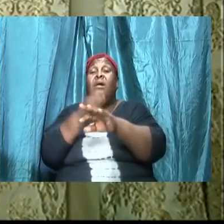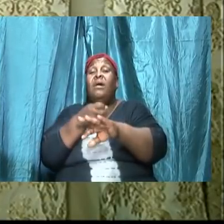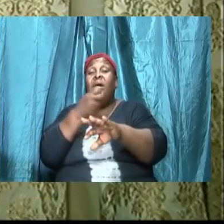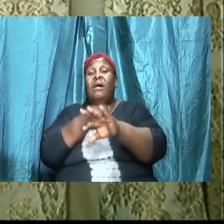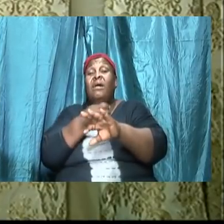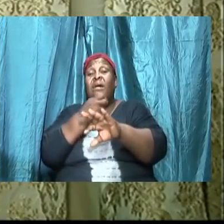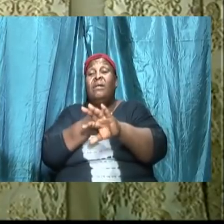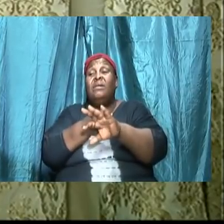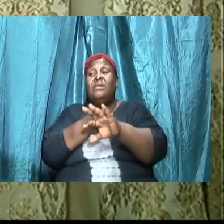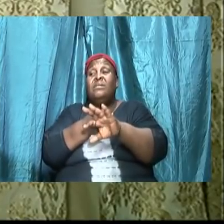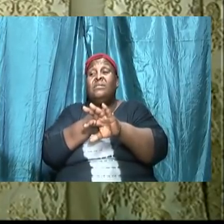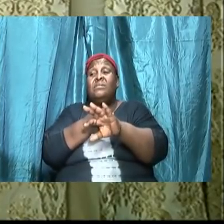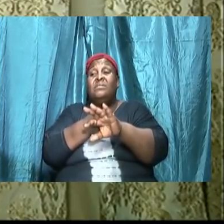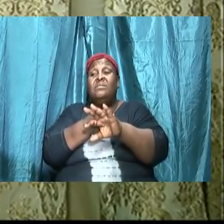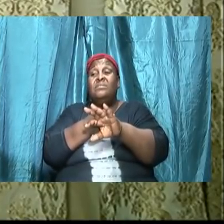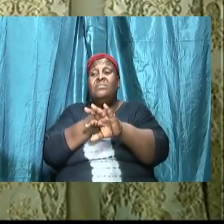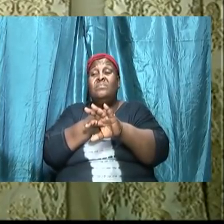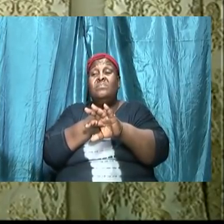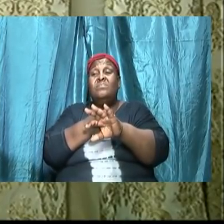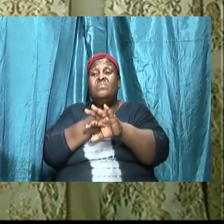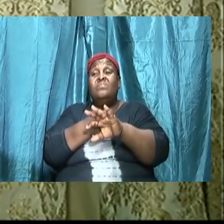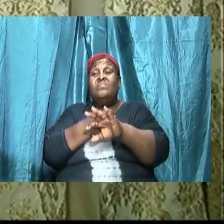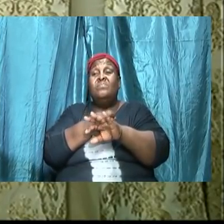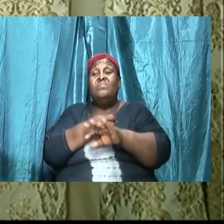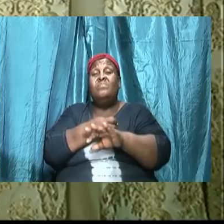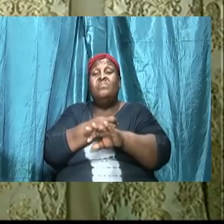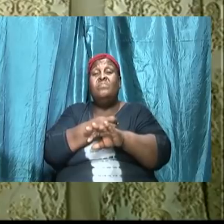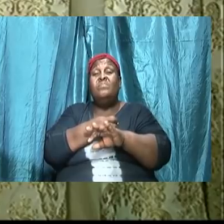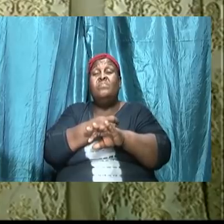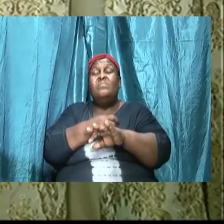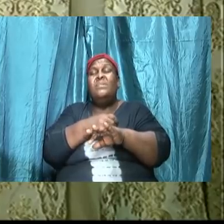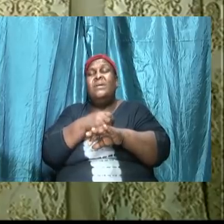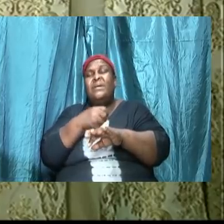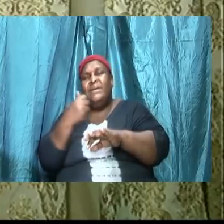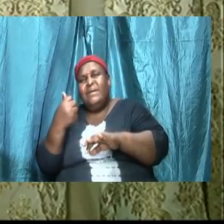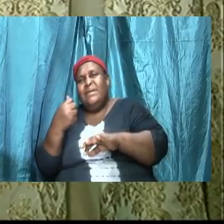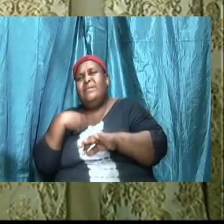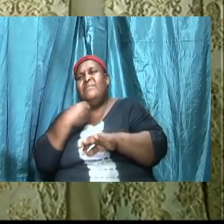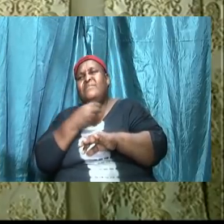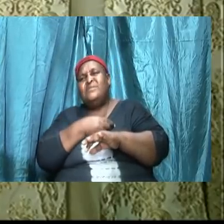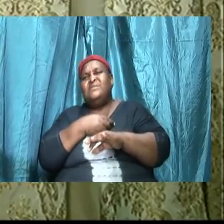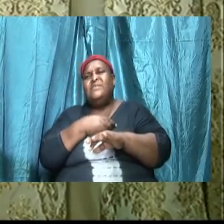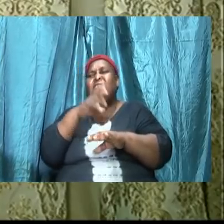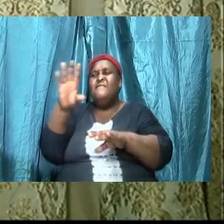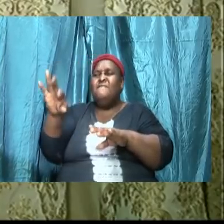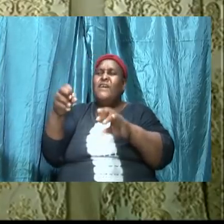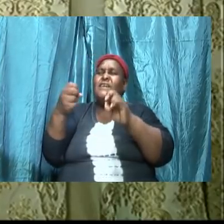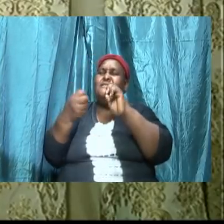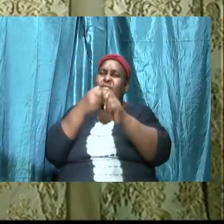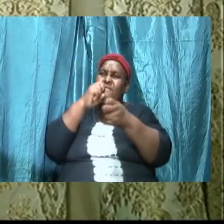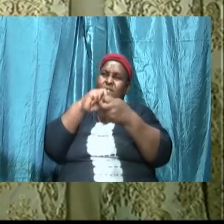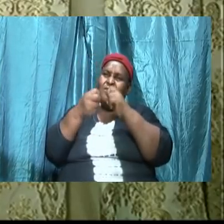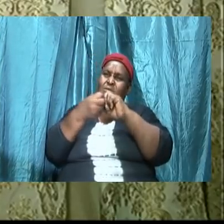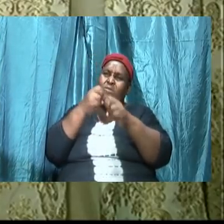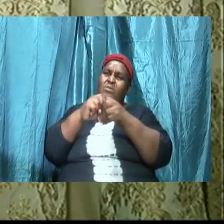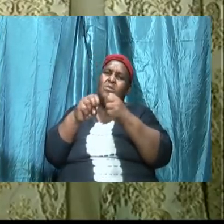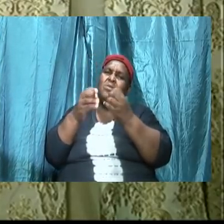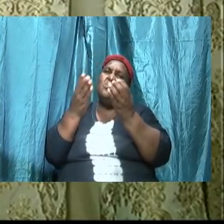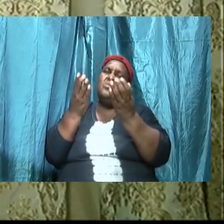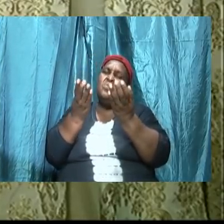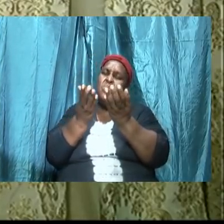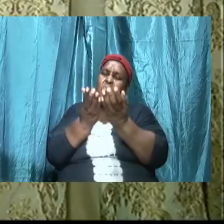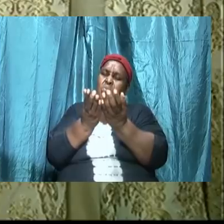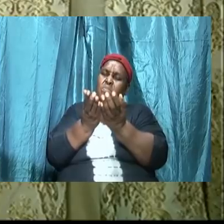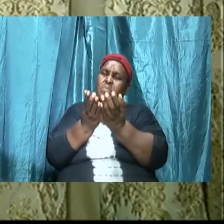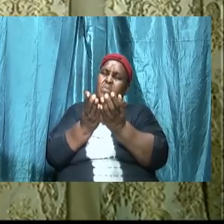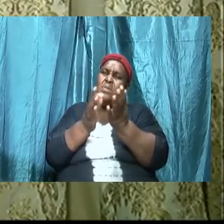can I ask you a question saint any of us find it difficult to open a bible and read a